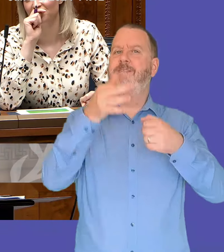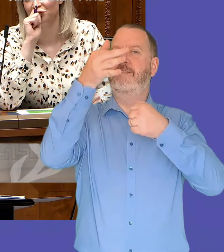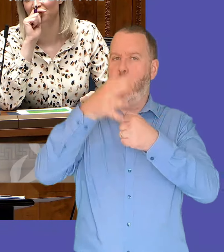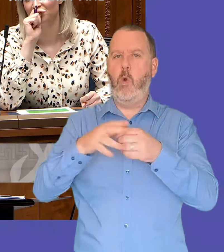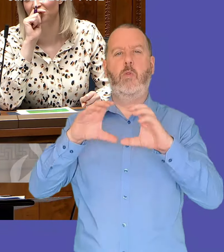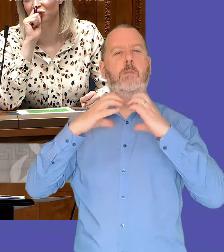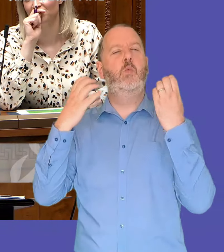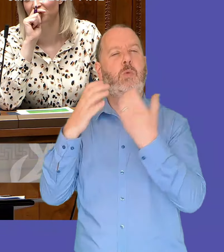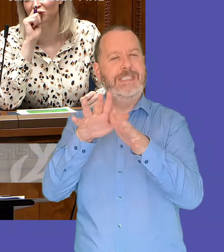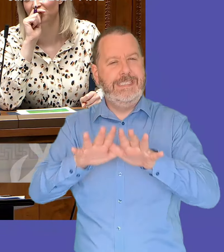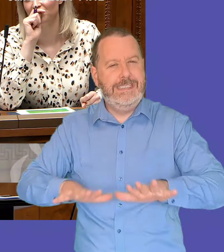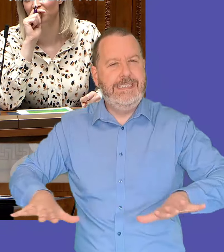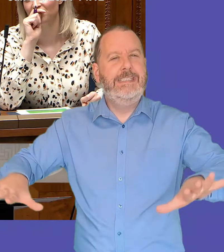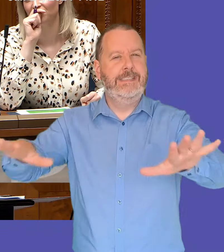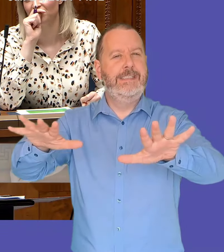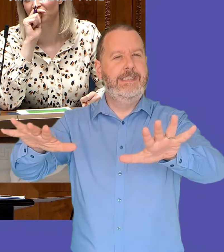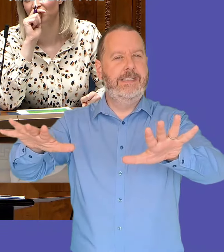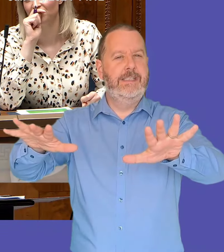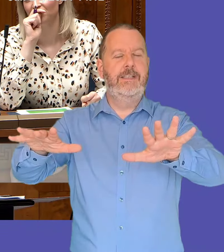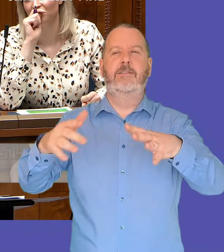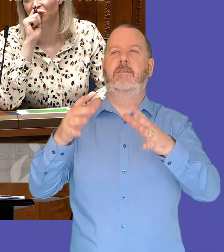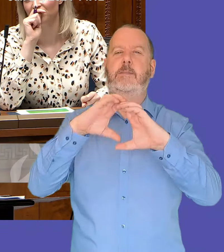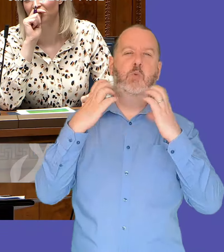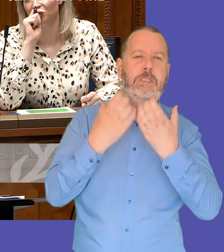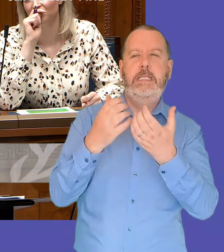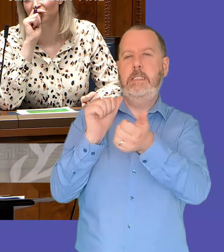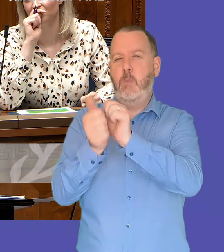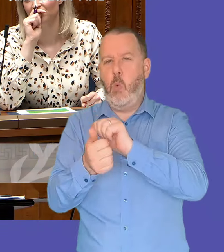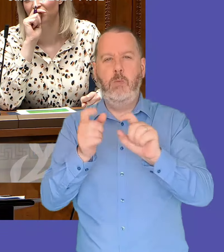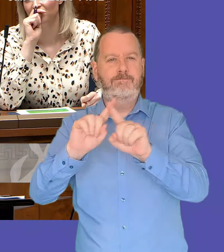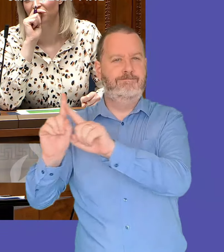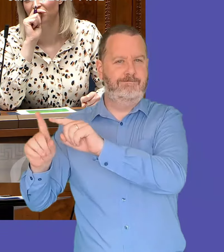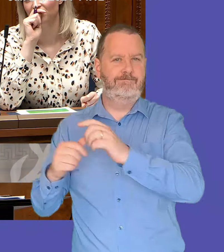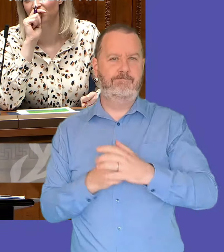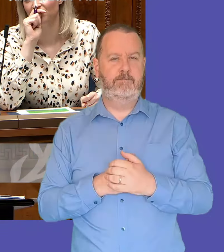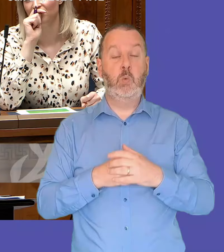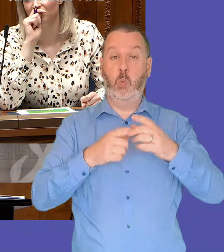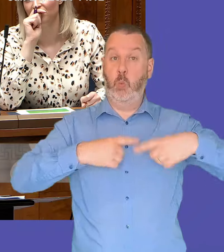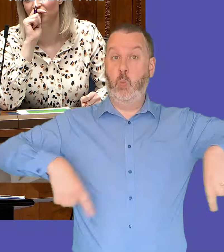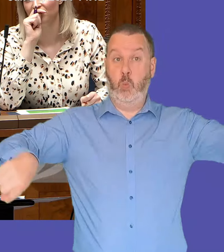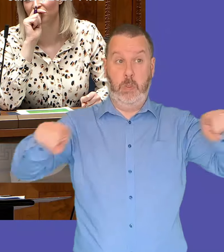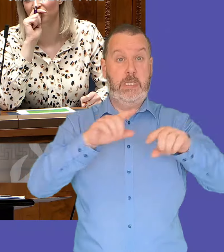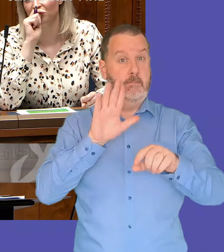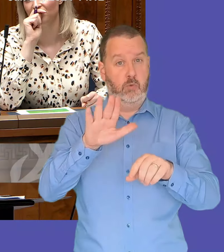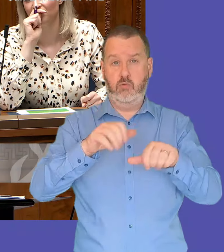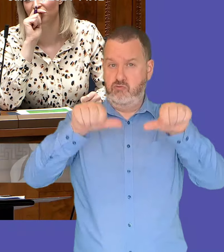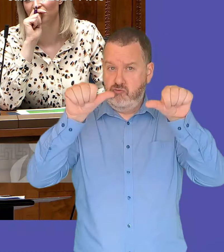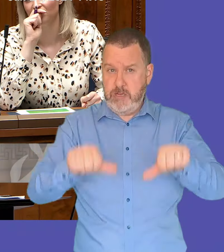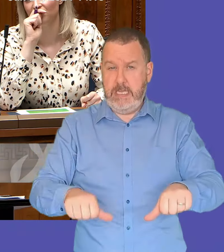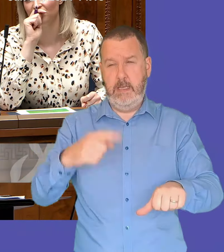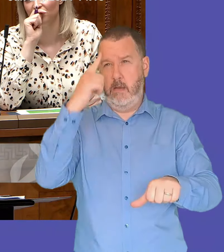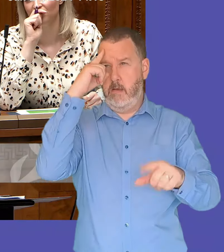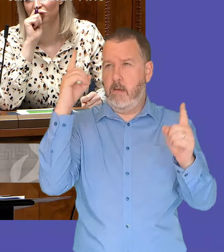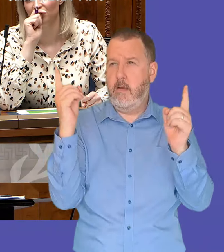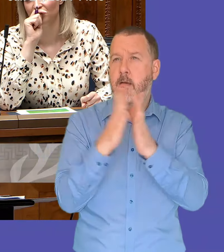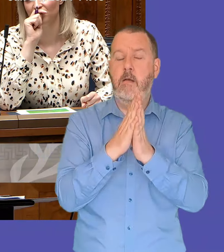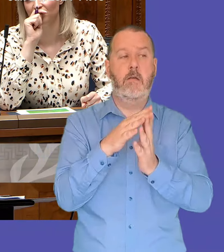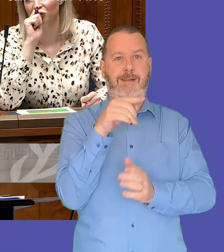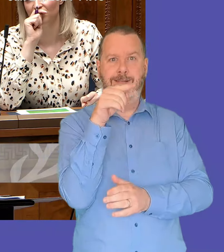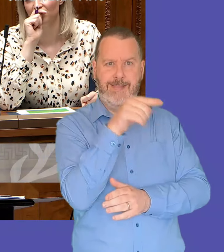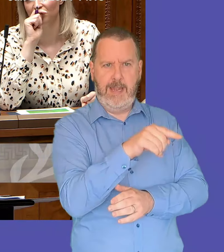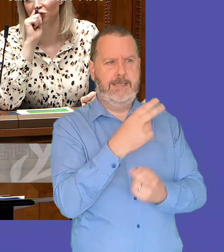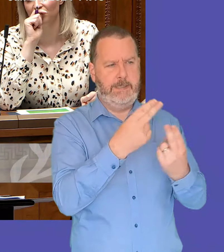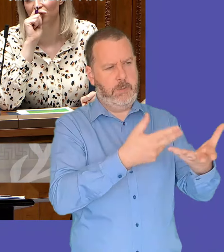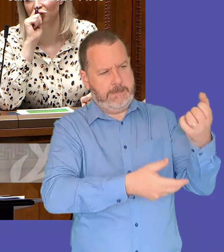areas as envisaged for community and sport juice we must build in the common ground that we all share and that is to realize the